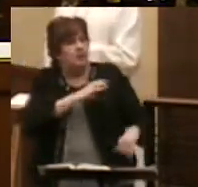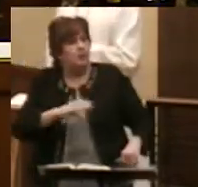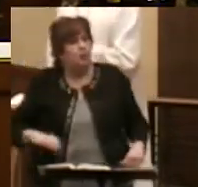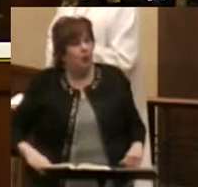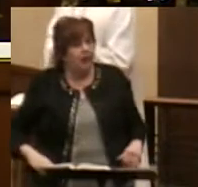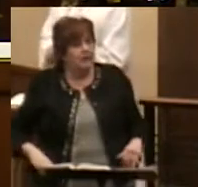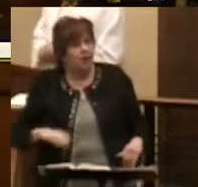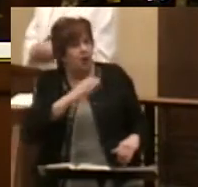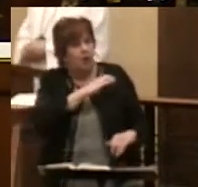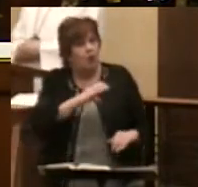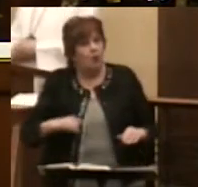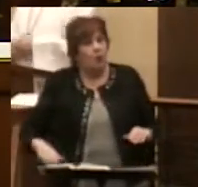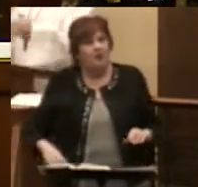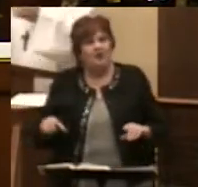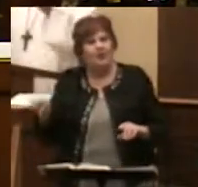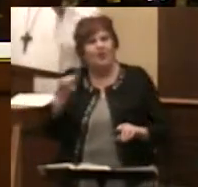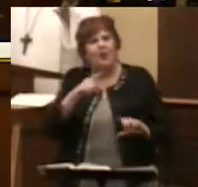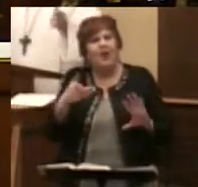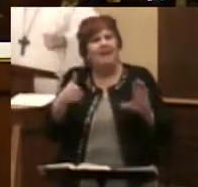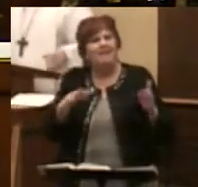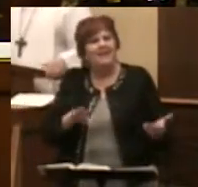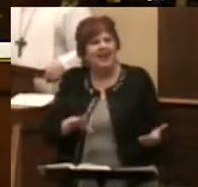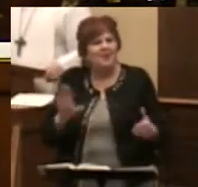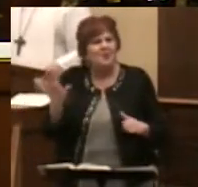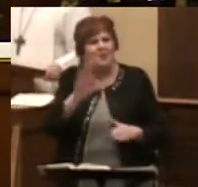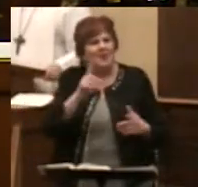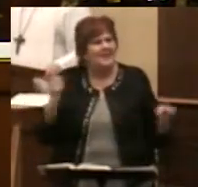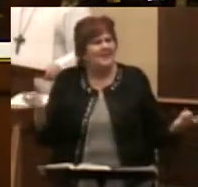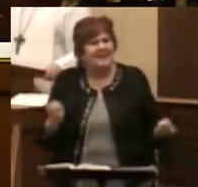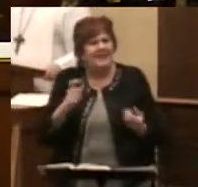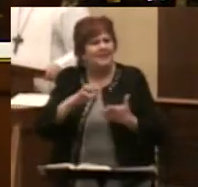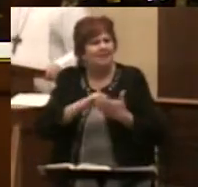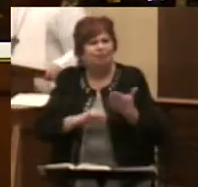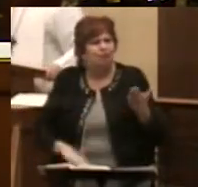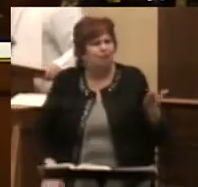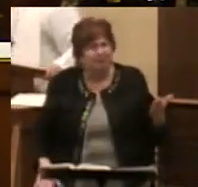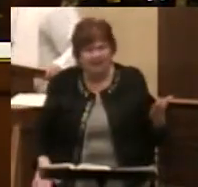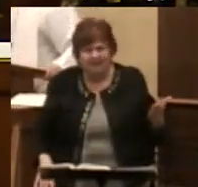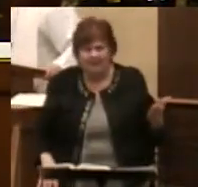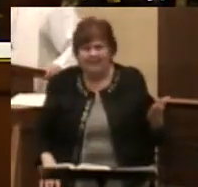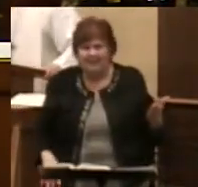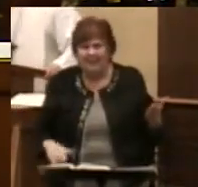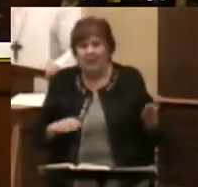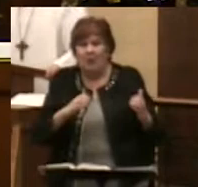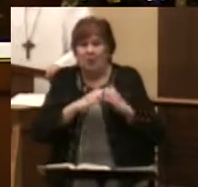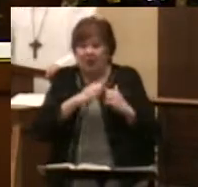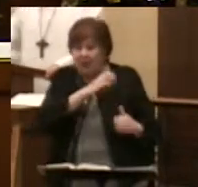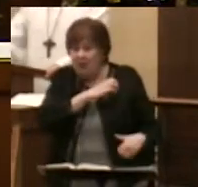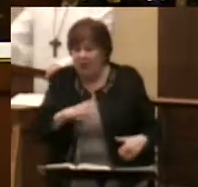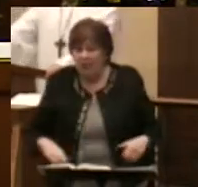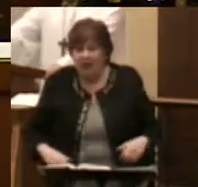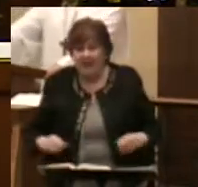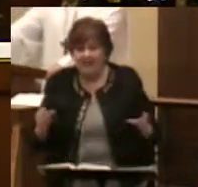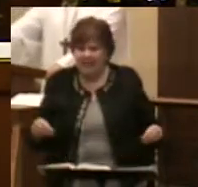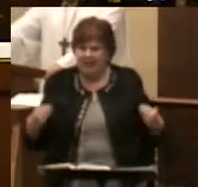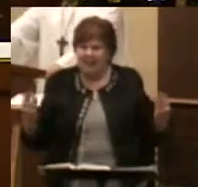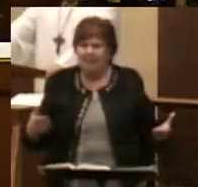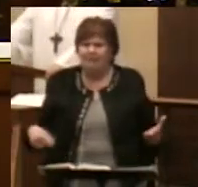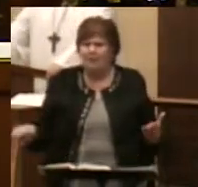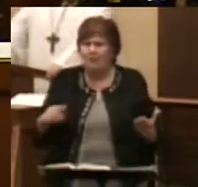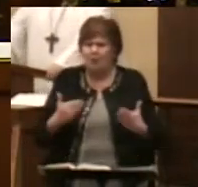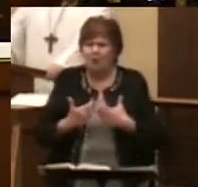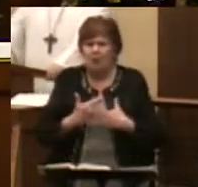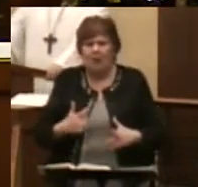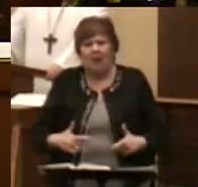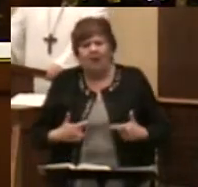In Christ you have died. In Christ your sins are taken. In Christ you are given a new life, pure